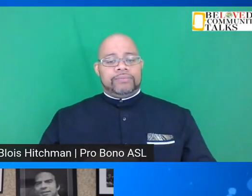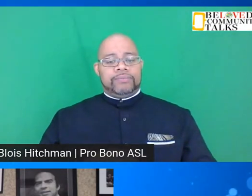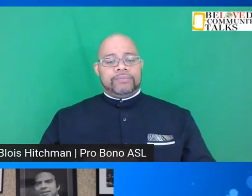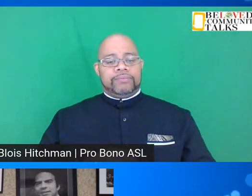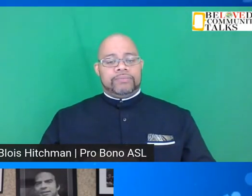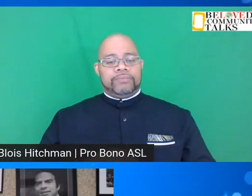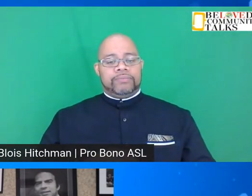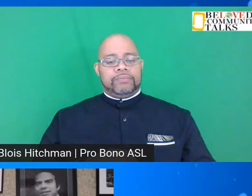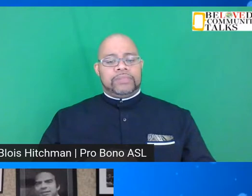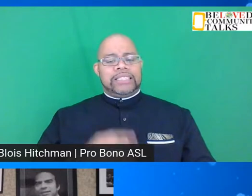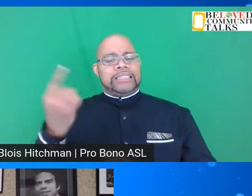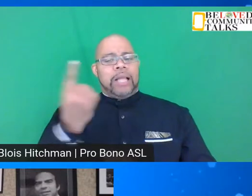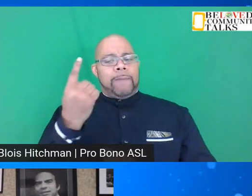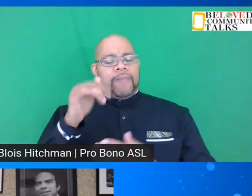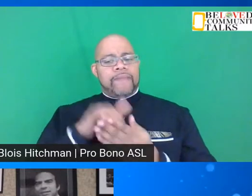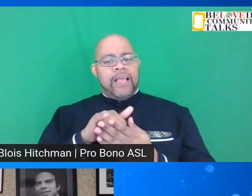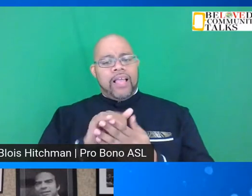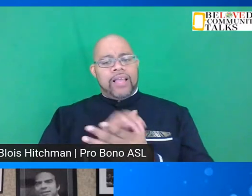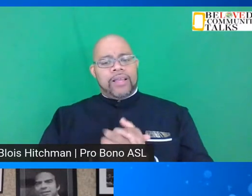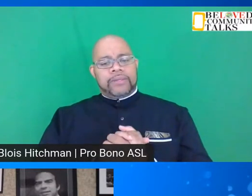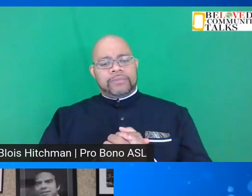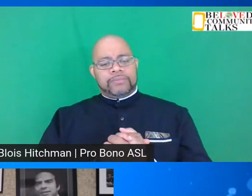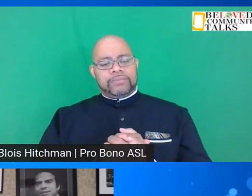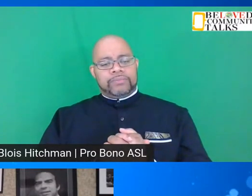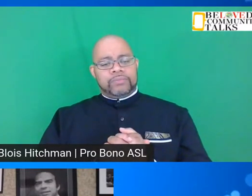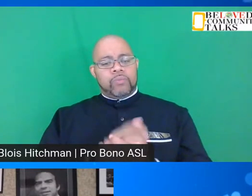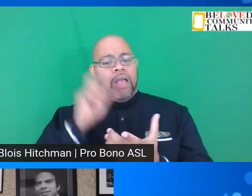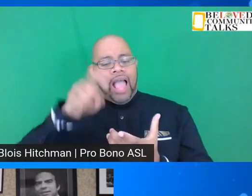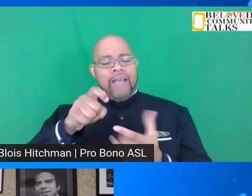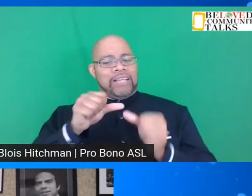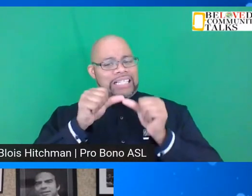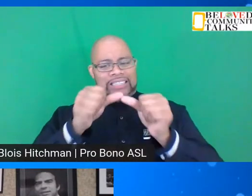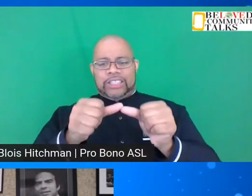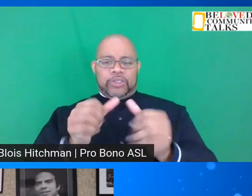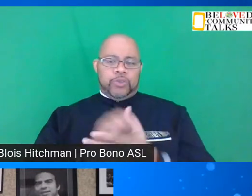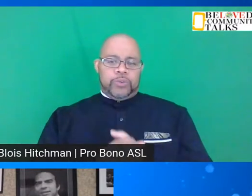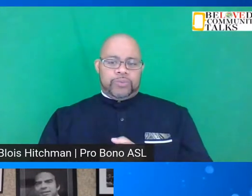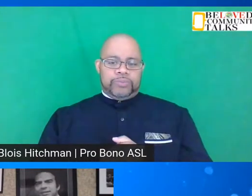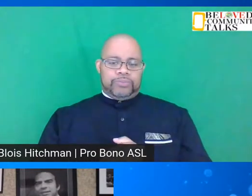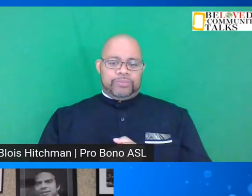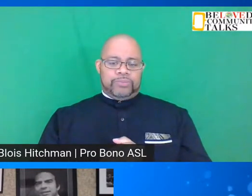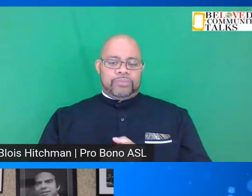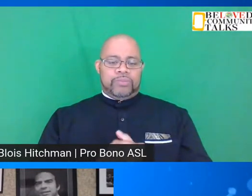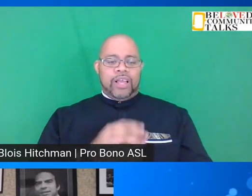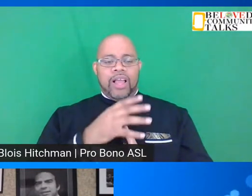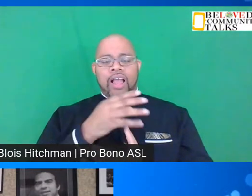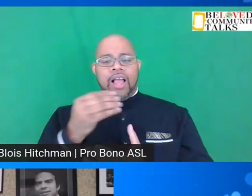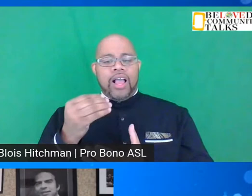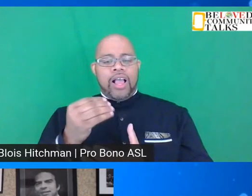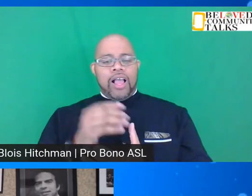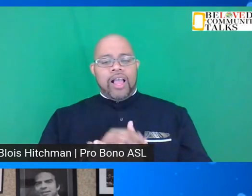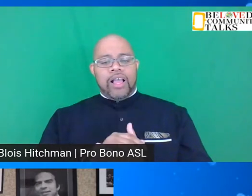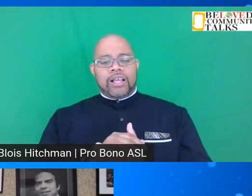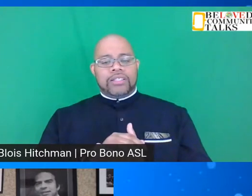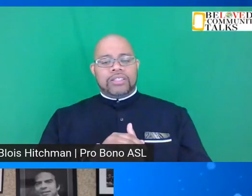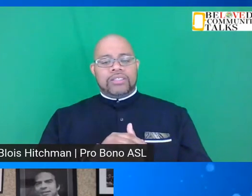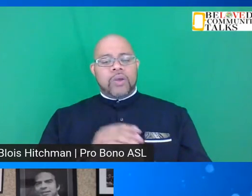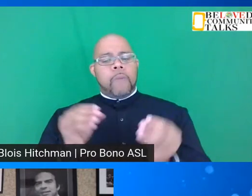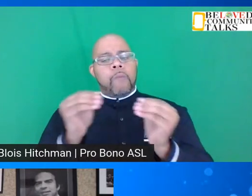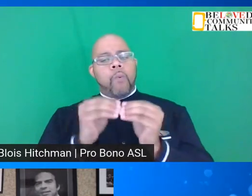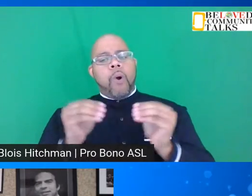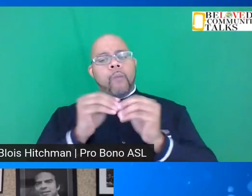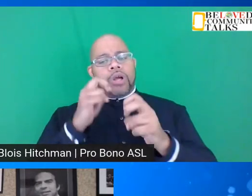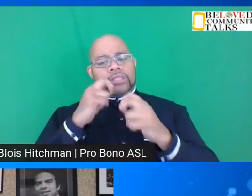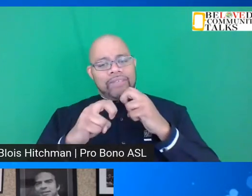is something that we've got to continue and it's more and more